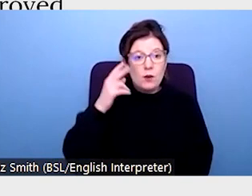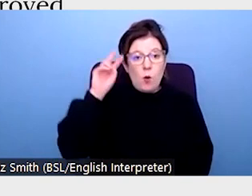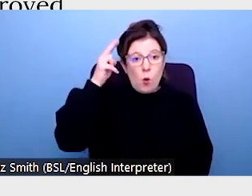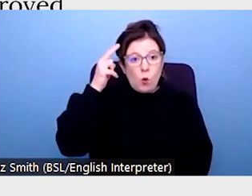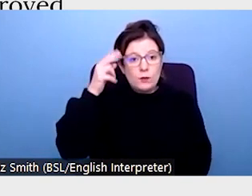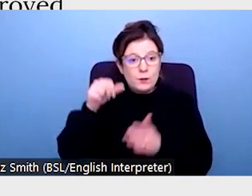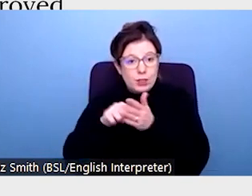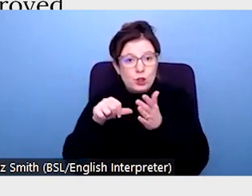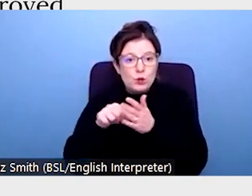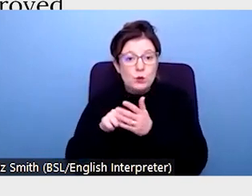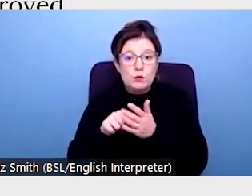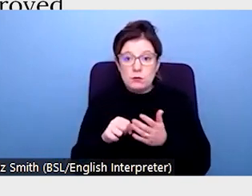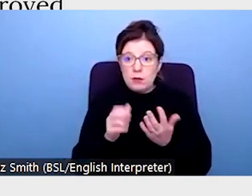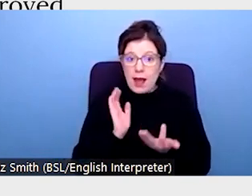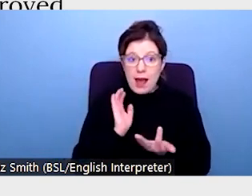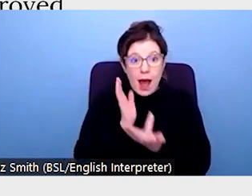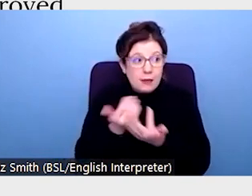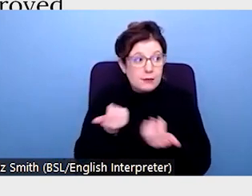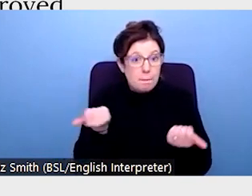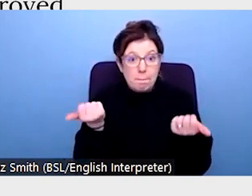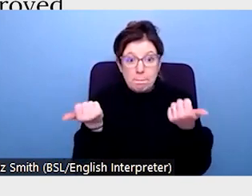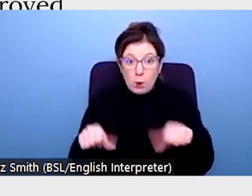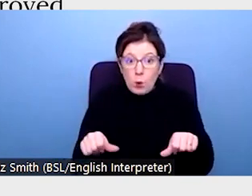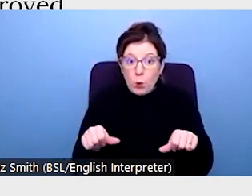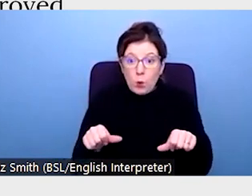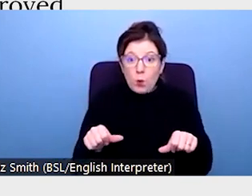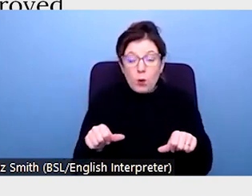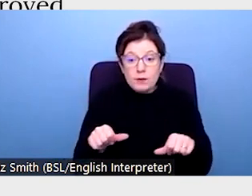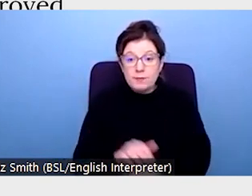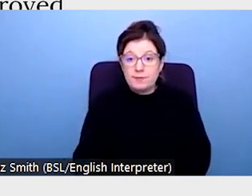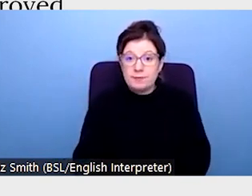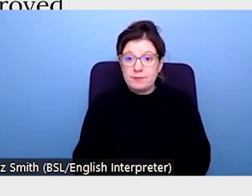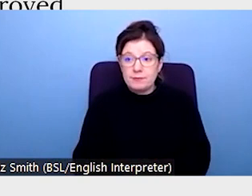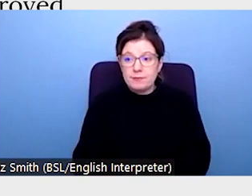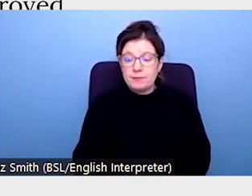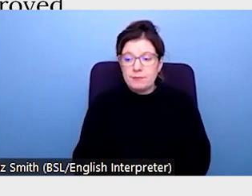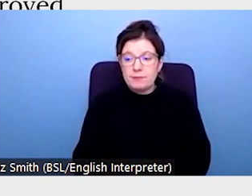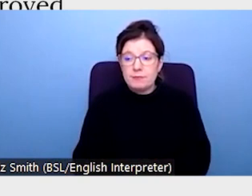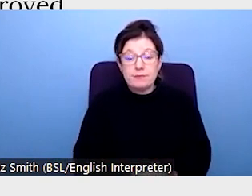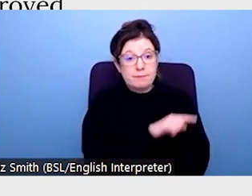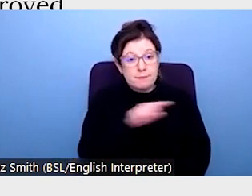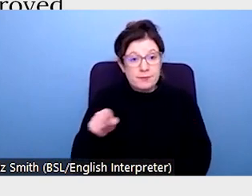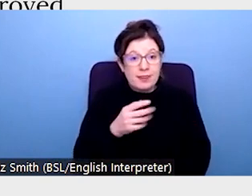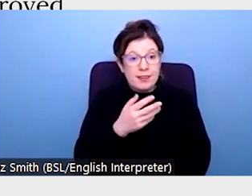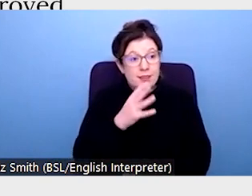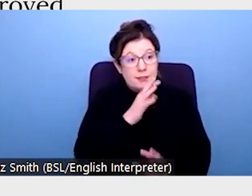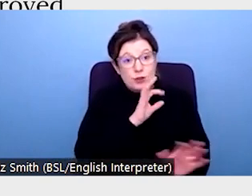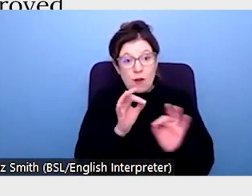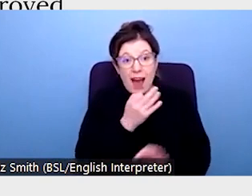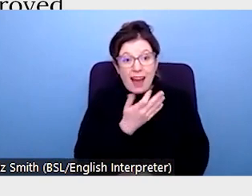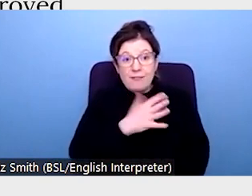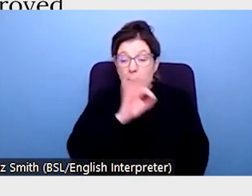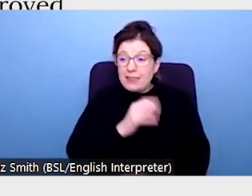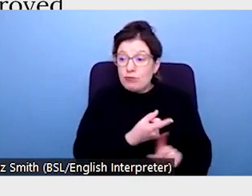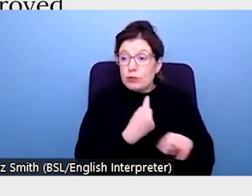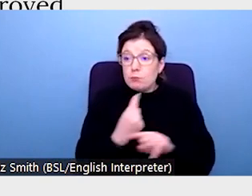have had a level of access that they never experienced before. 85% of disabled students in our survey report